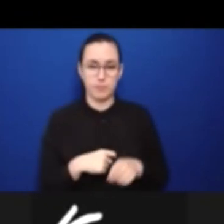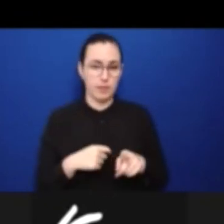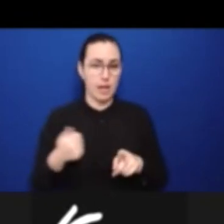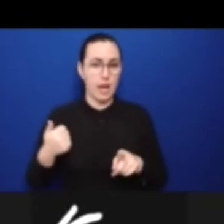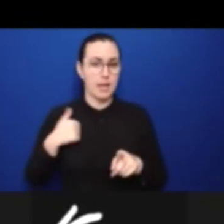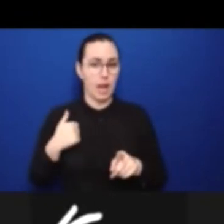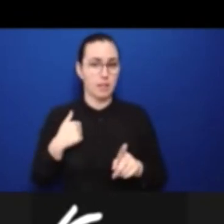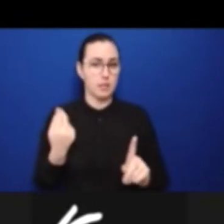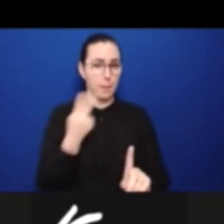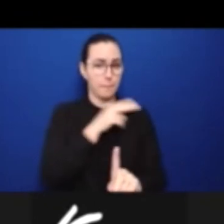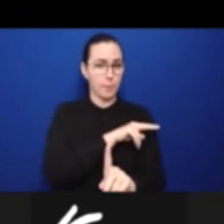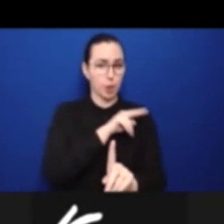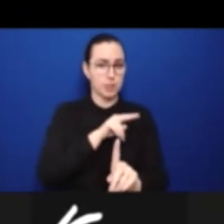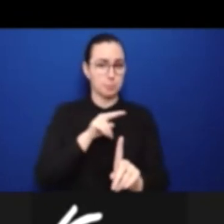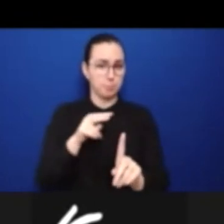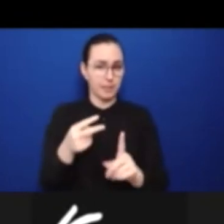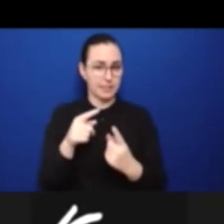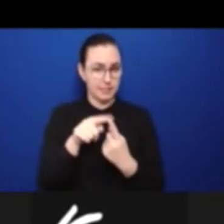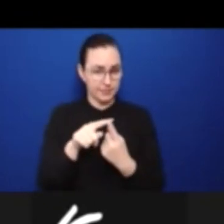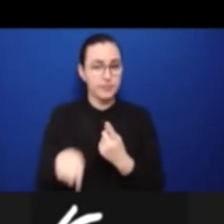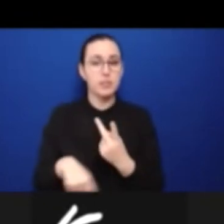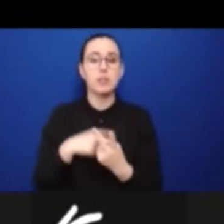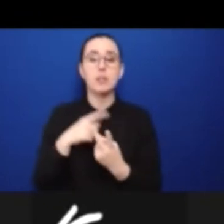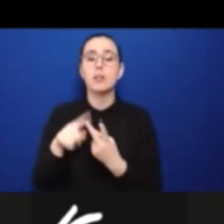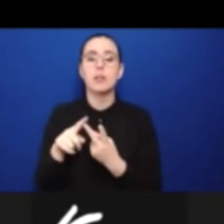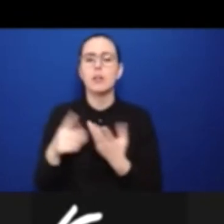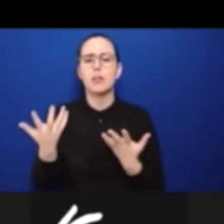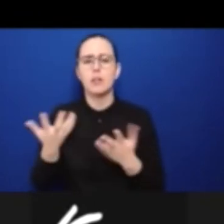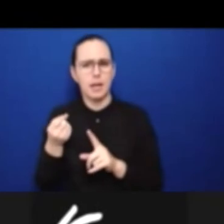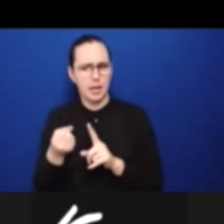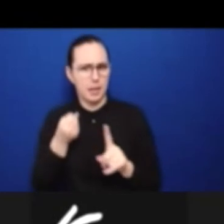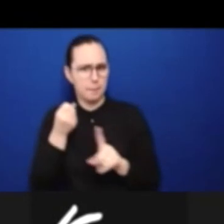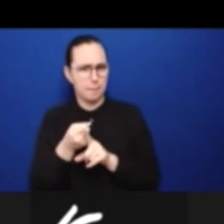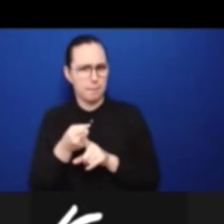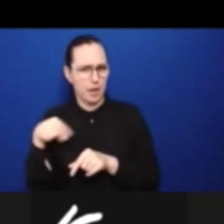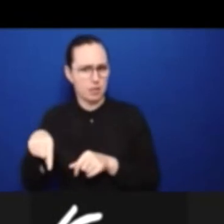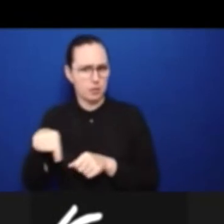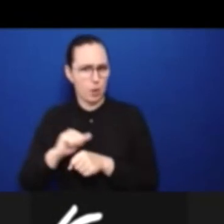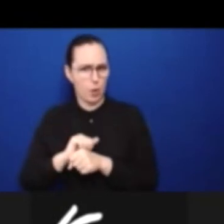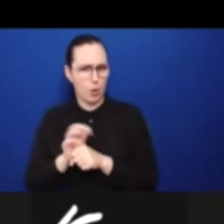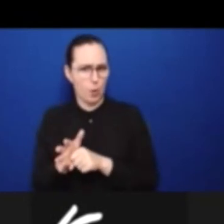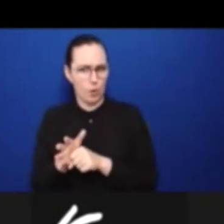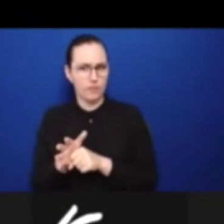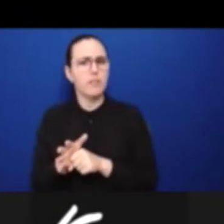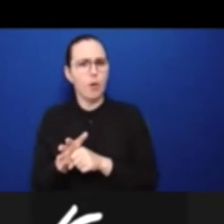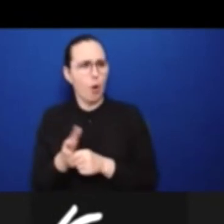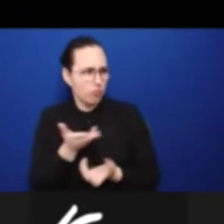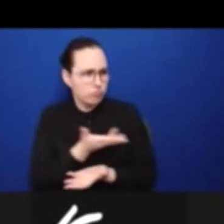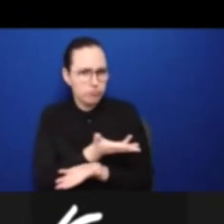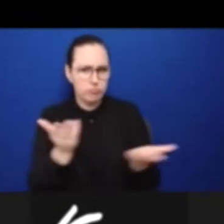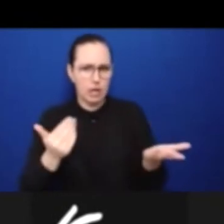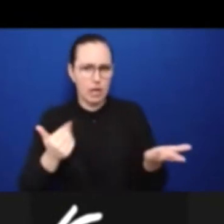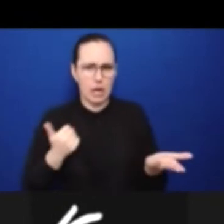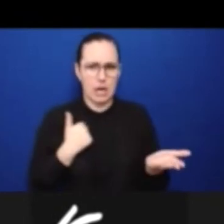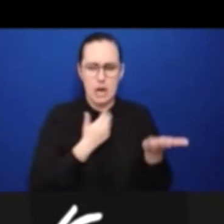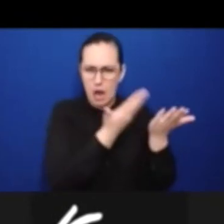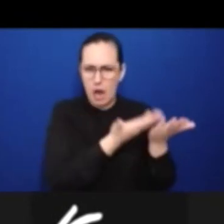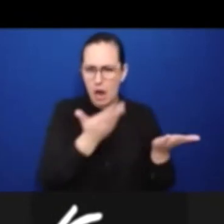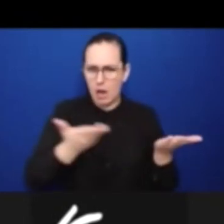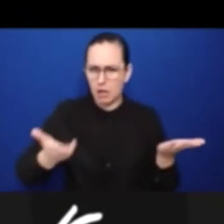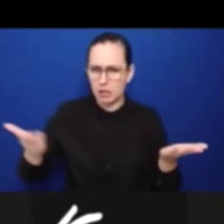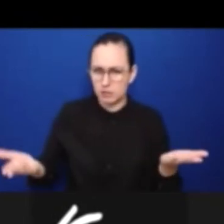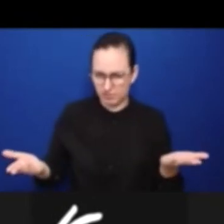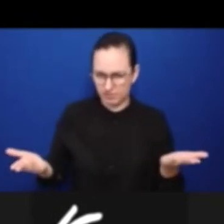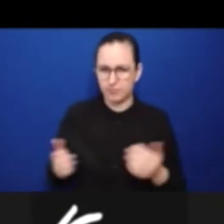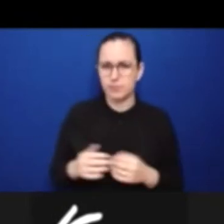as impacts of COVID-19 on Canadians data collection series. So because of our time limits, I am not